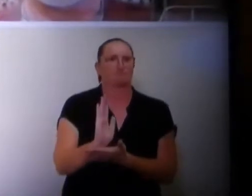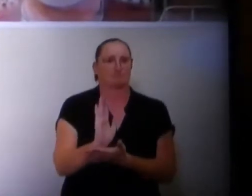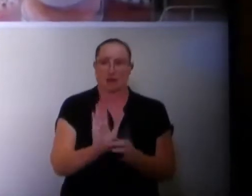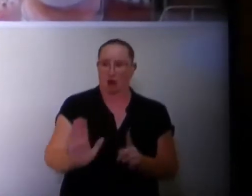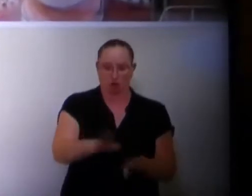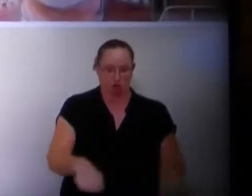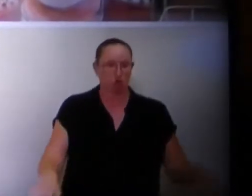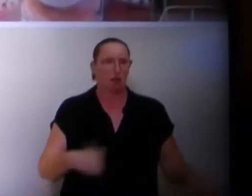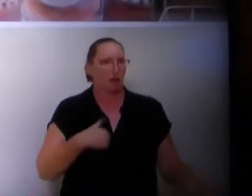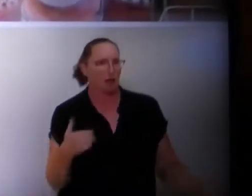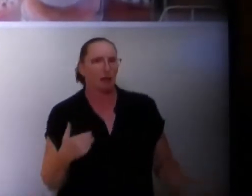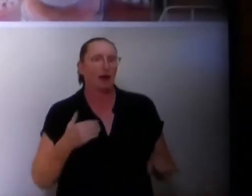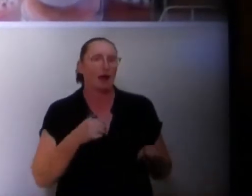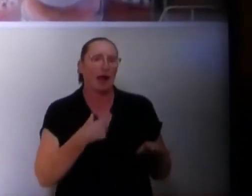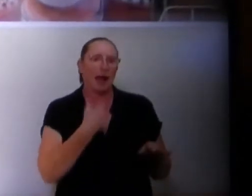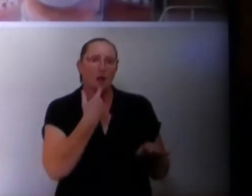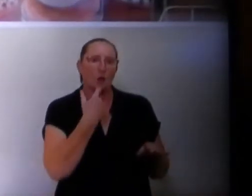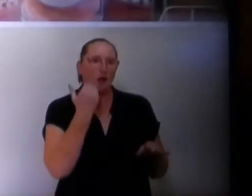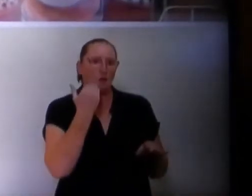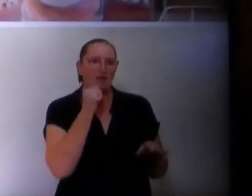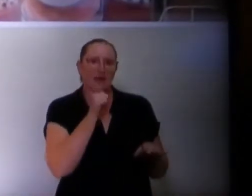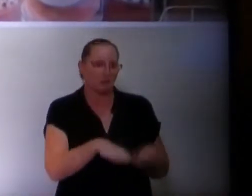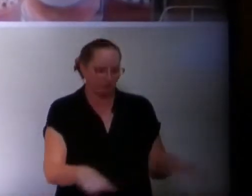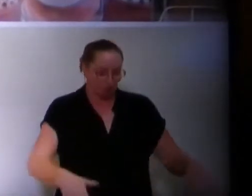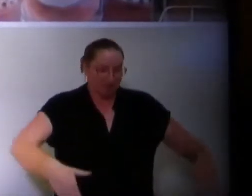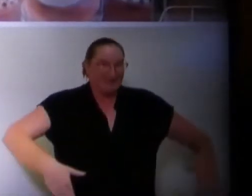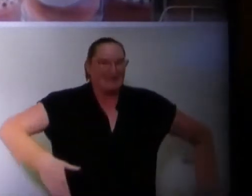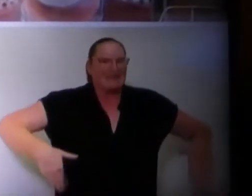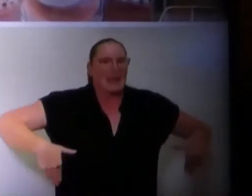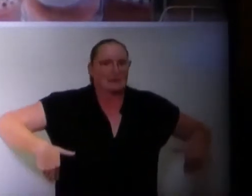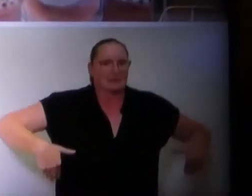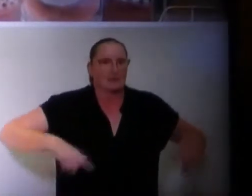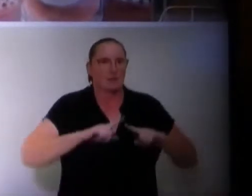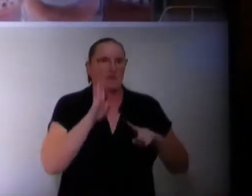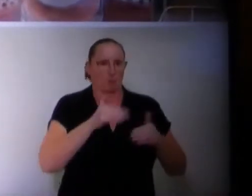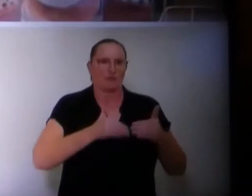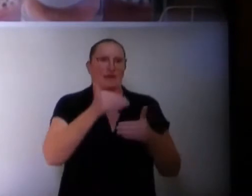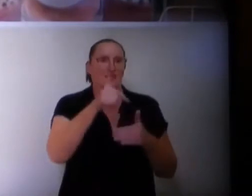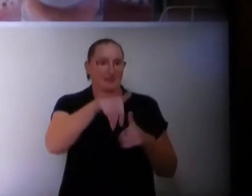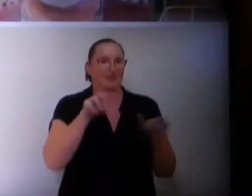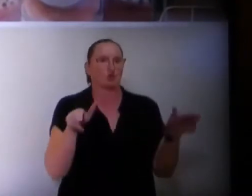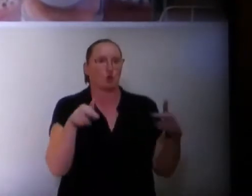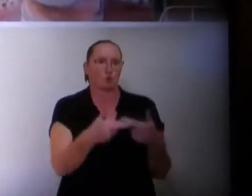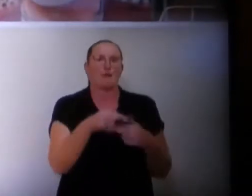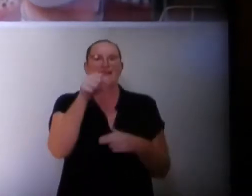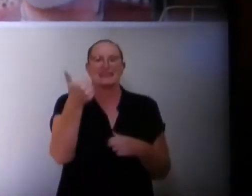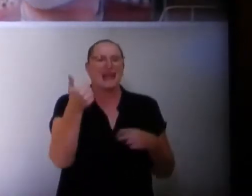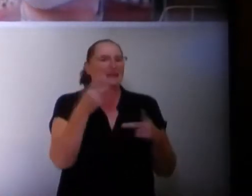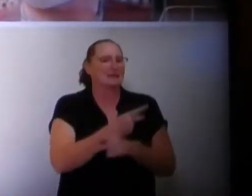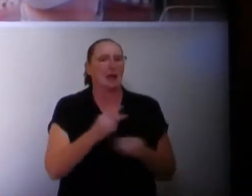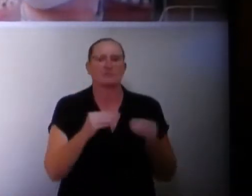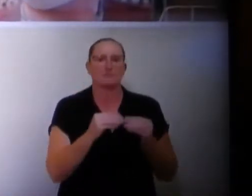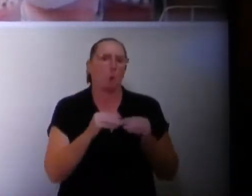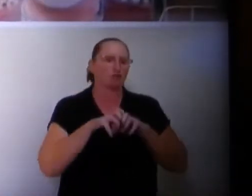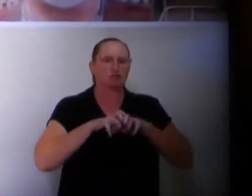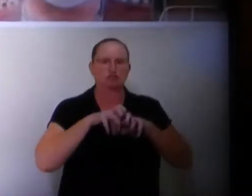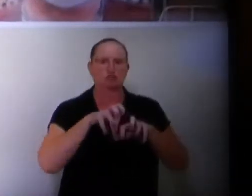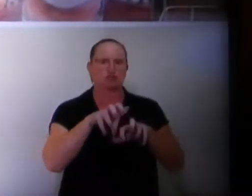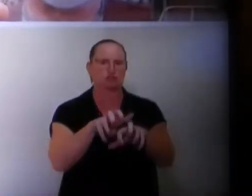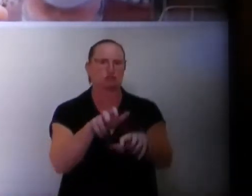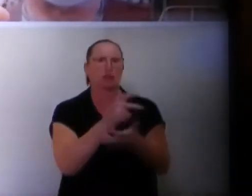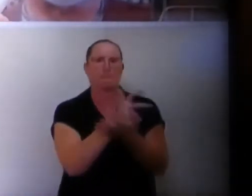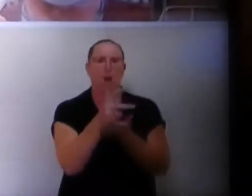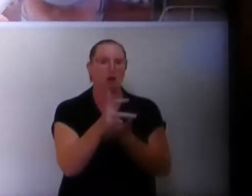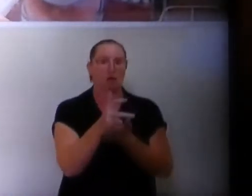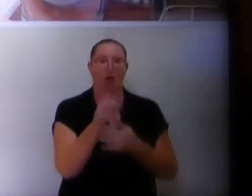I know you said, Jara, that this is not about the children yet, but that's what will be coming next. This room will be 10 times more packed, and so will that parking